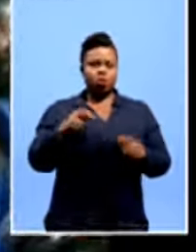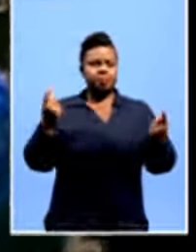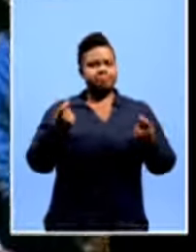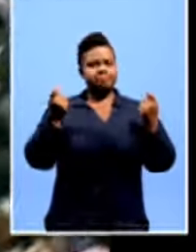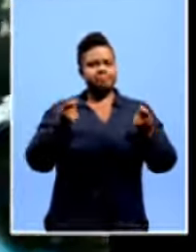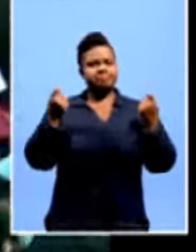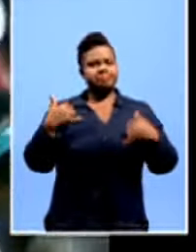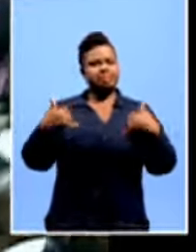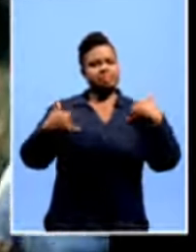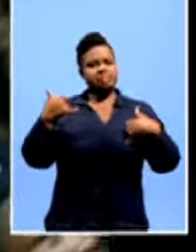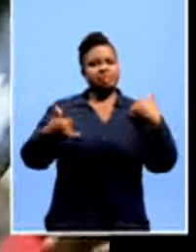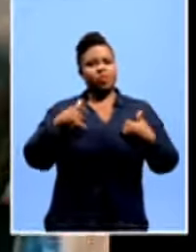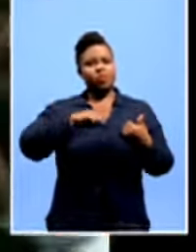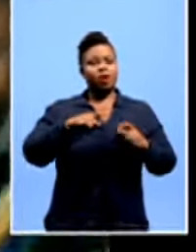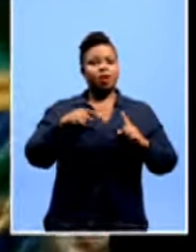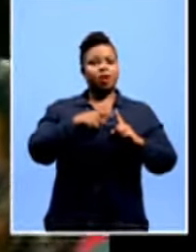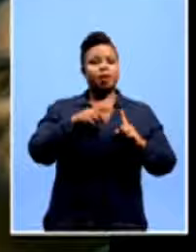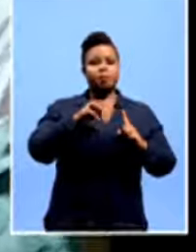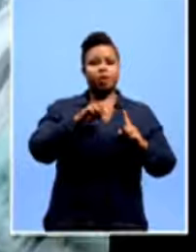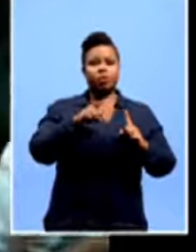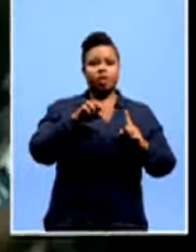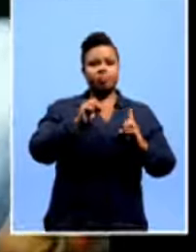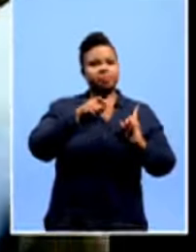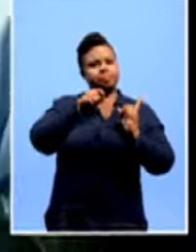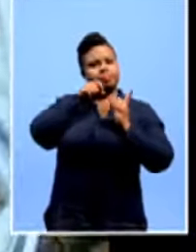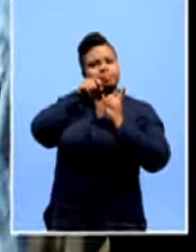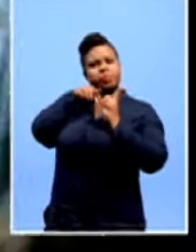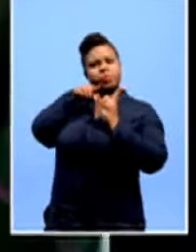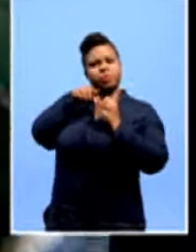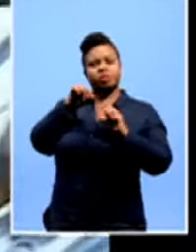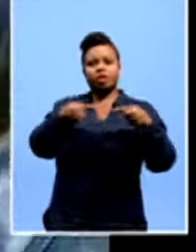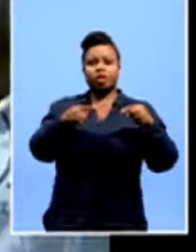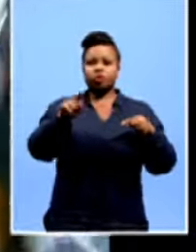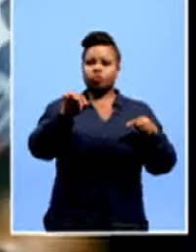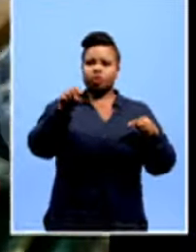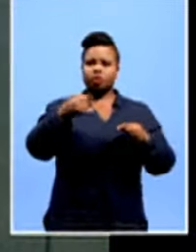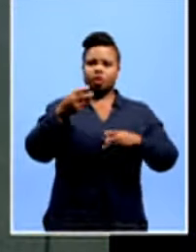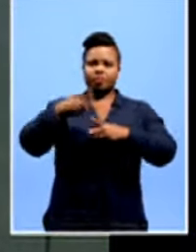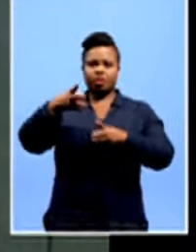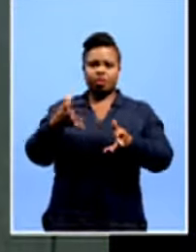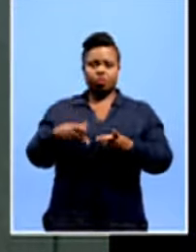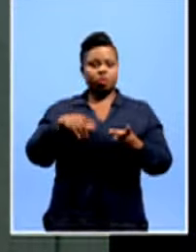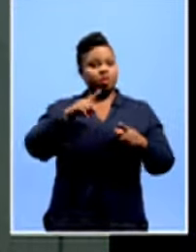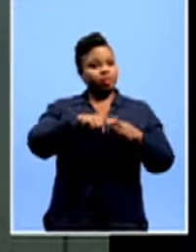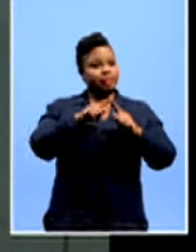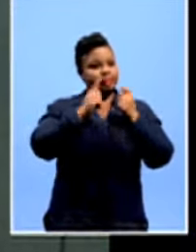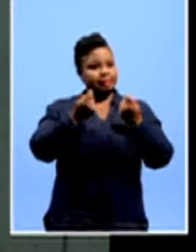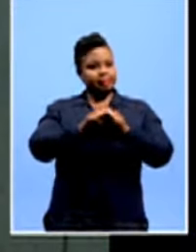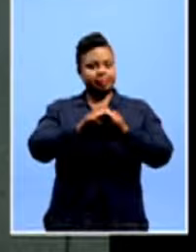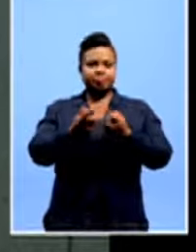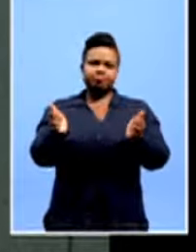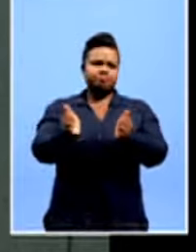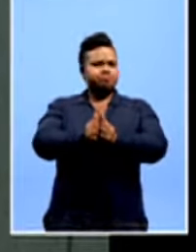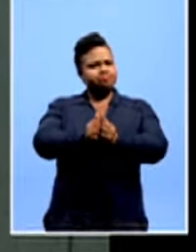came after the heroics of Mark Williams, who scored a brace against Tunisia in the final. Tovey and his teammates